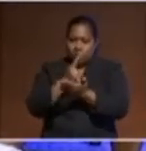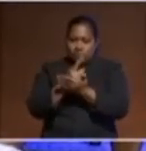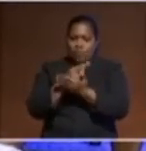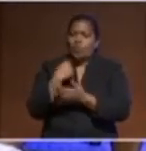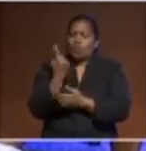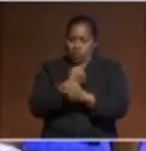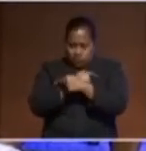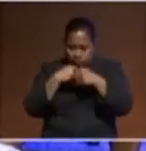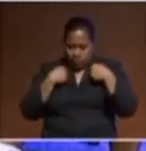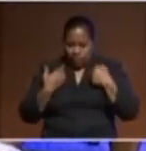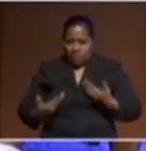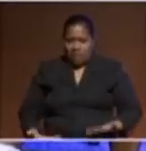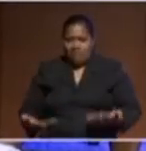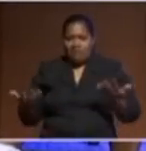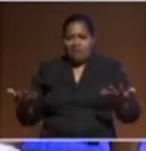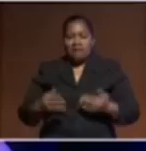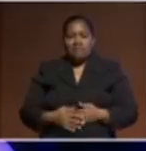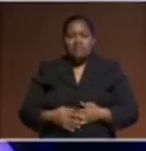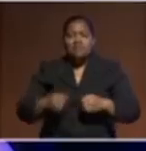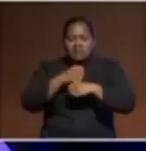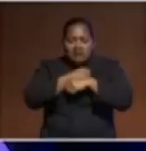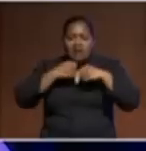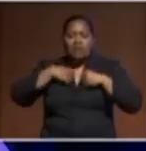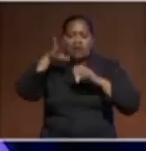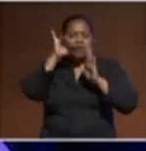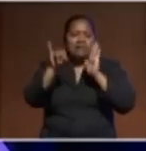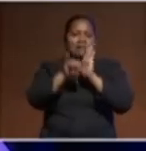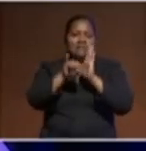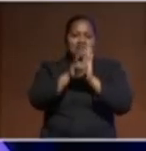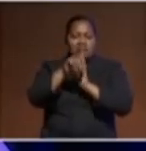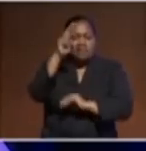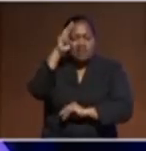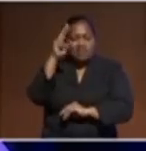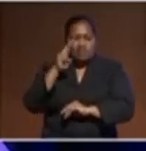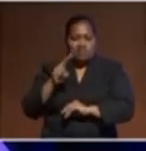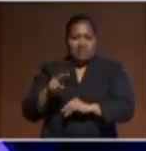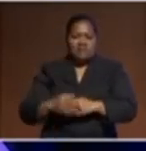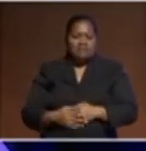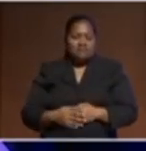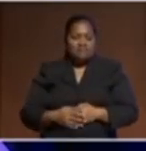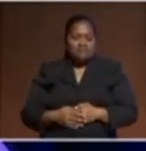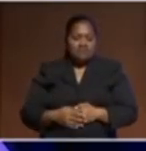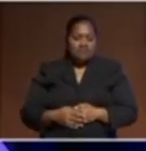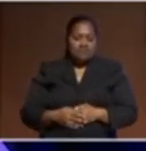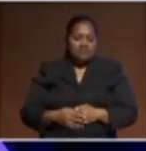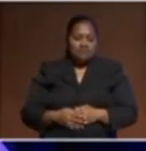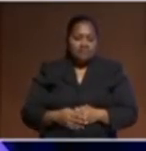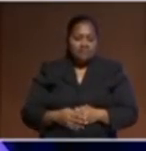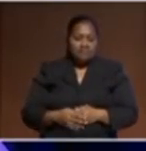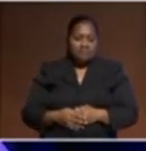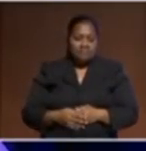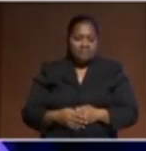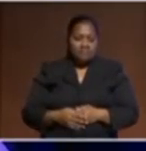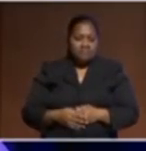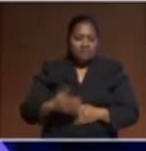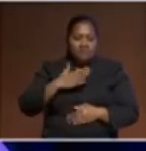are, and it's part of our identity as a nation as well. How does that then reflect on my personal